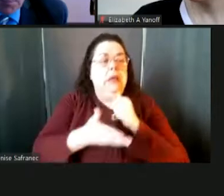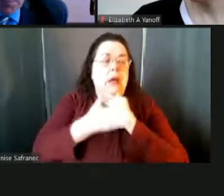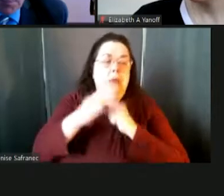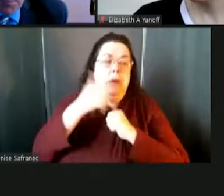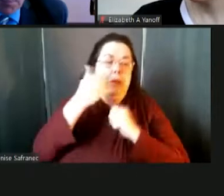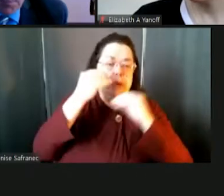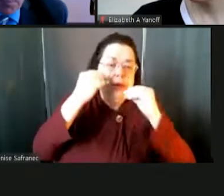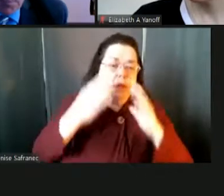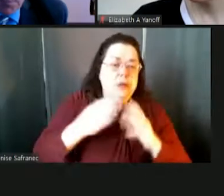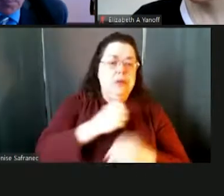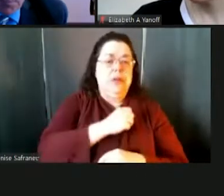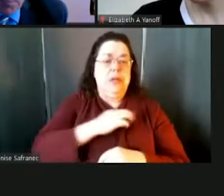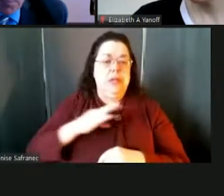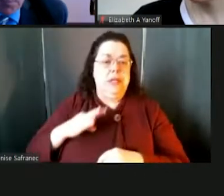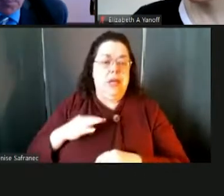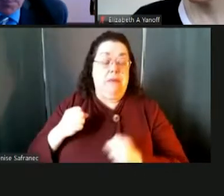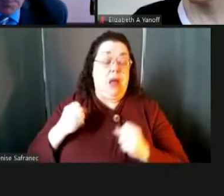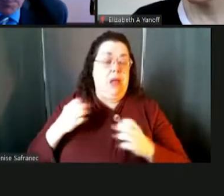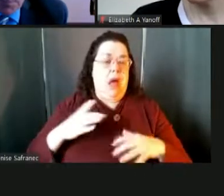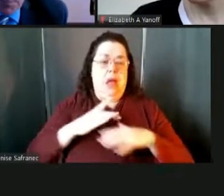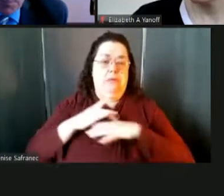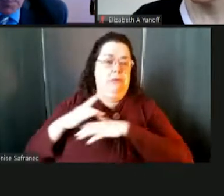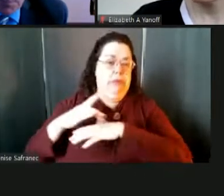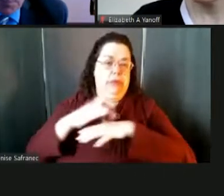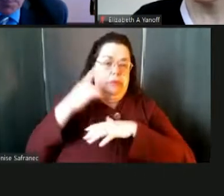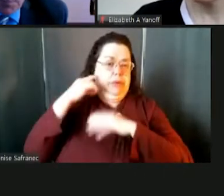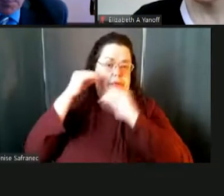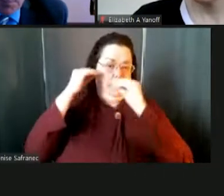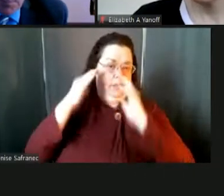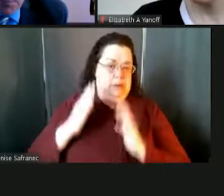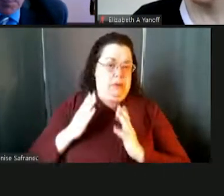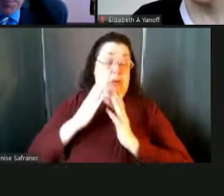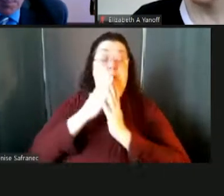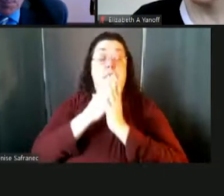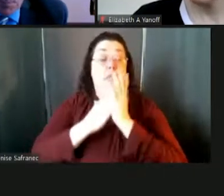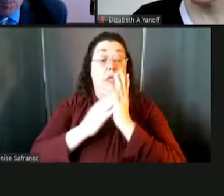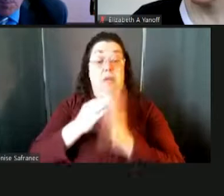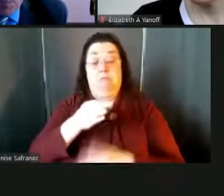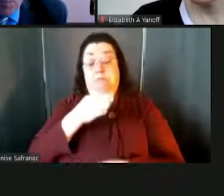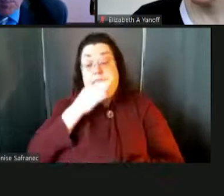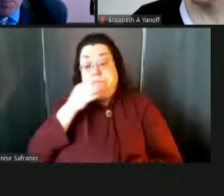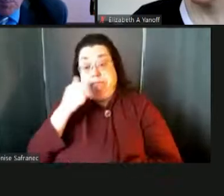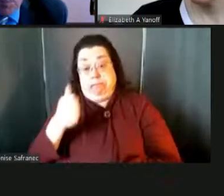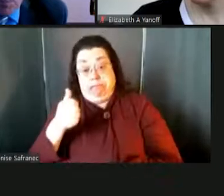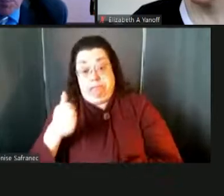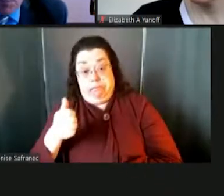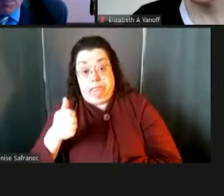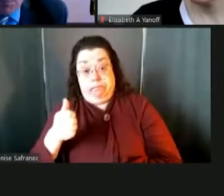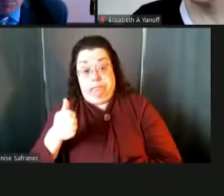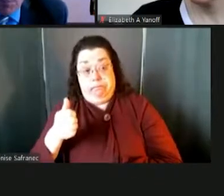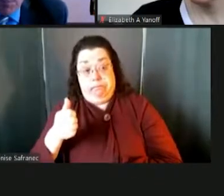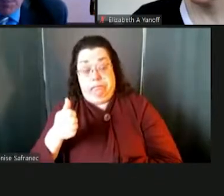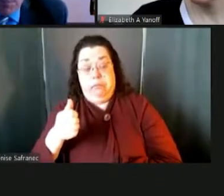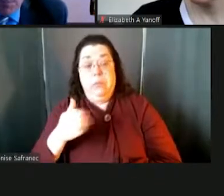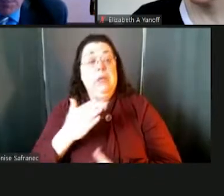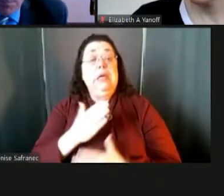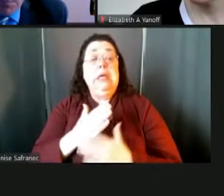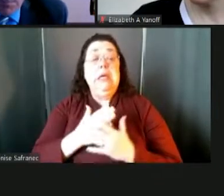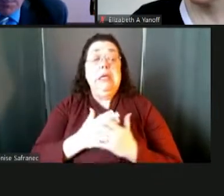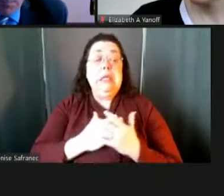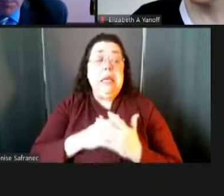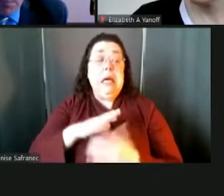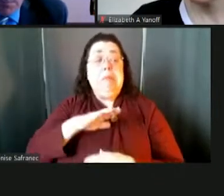there are a lot of resources for our teachers. Again, some of them are experts on their own classroom teachers, but for the ones that aren't,